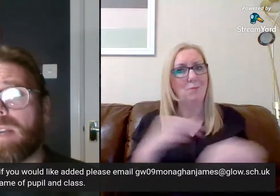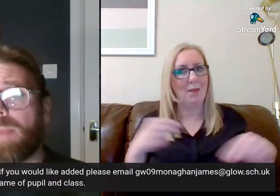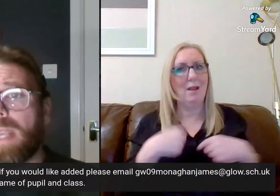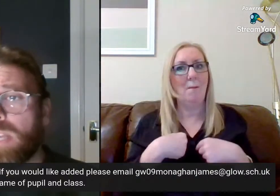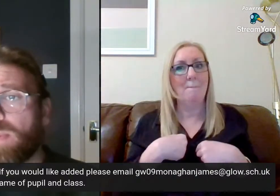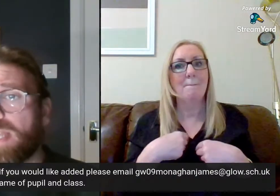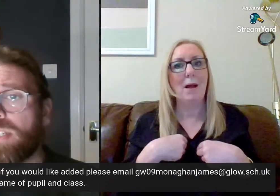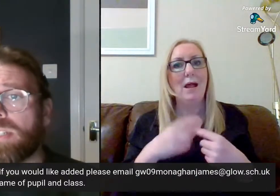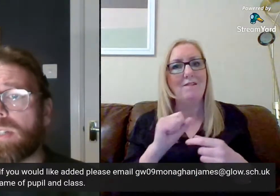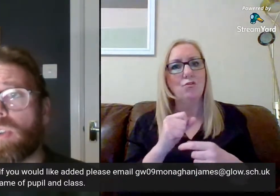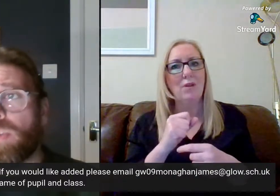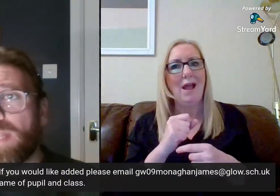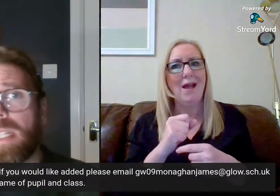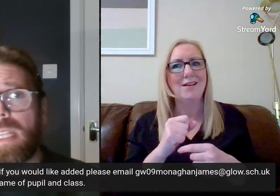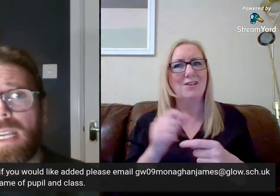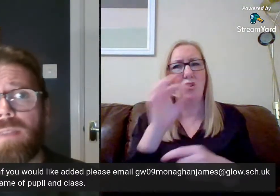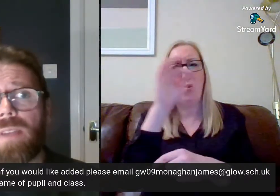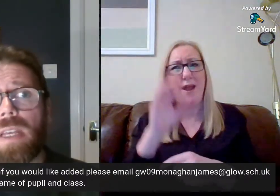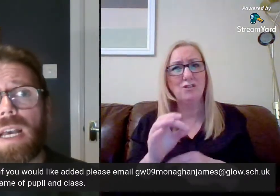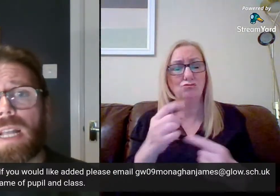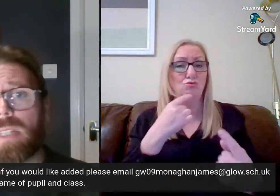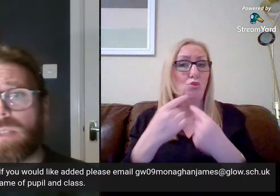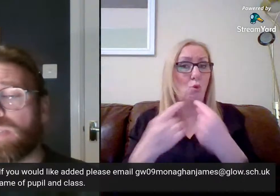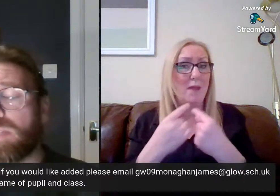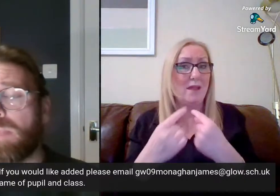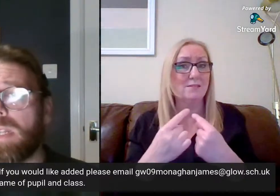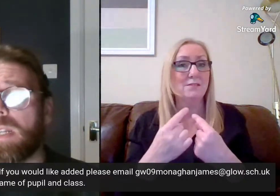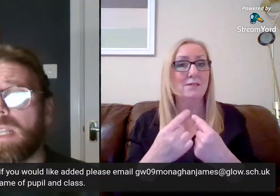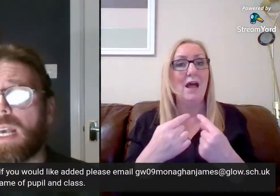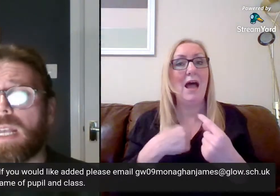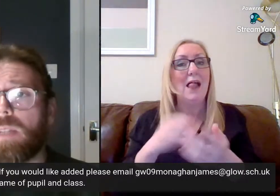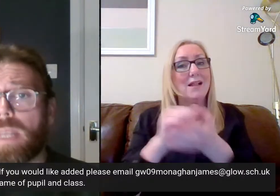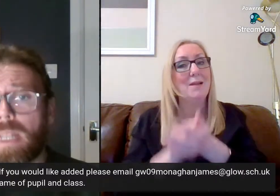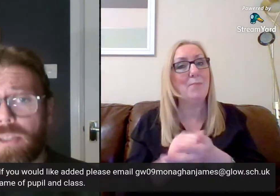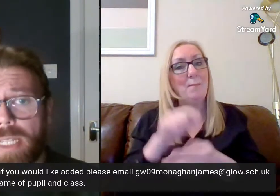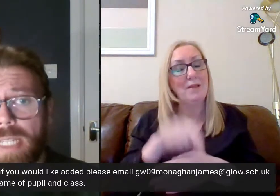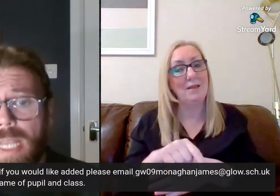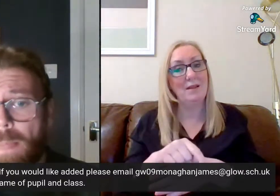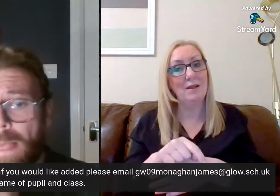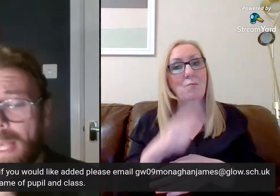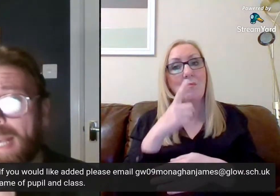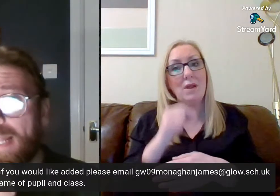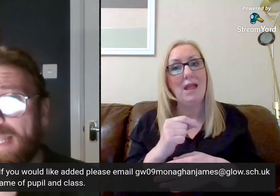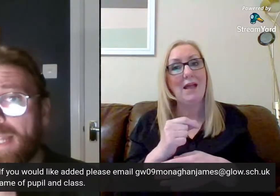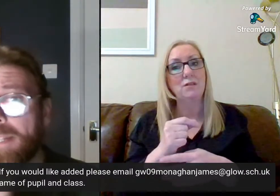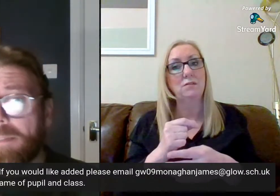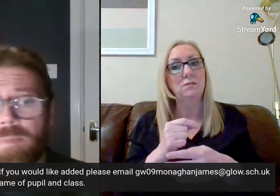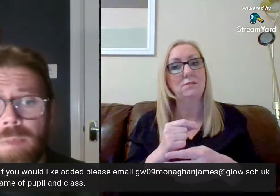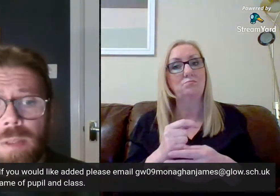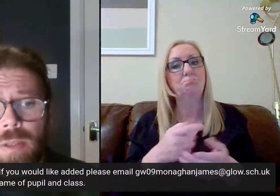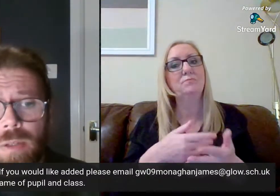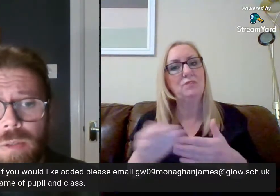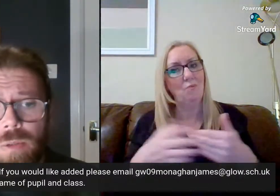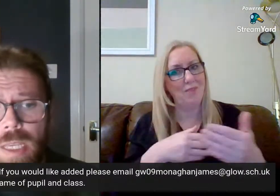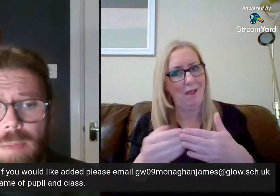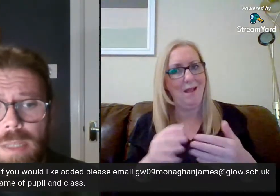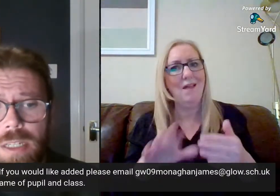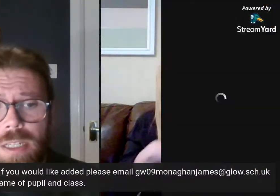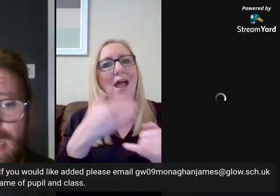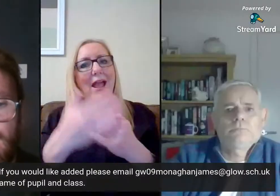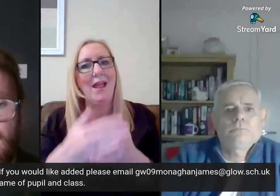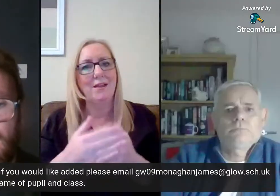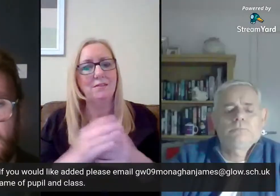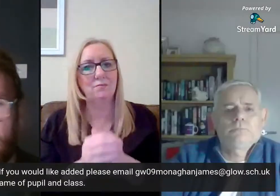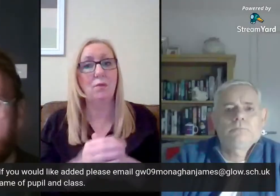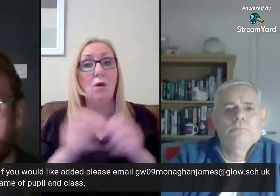if you could flag up any questions or comments that you have, I'll store them here, and we can address them at the end. Okay,